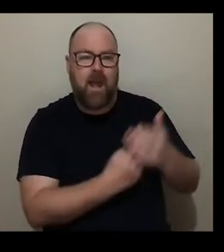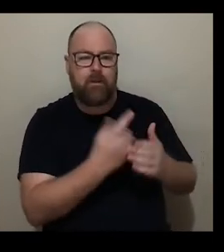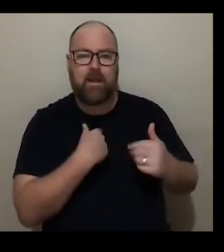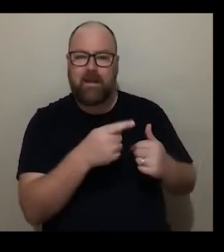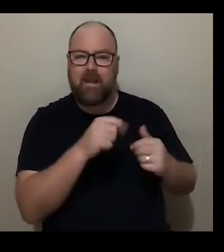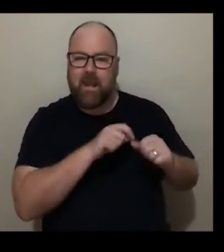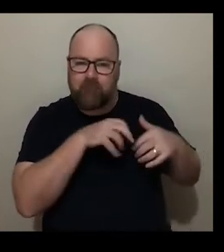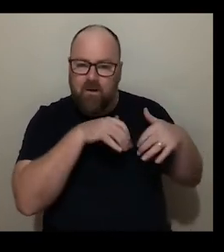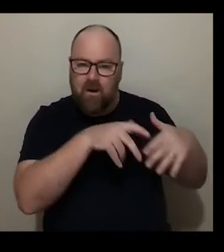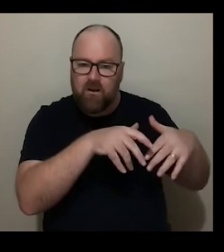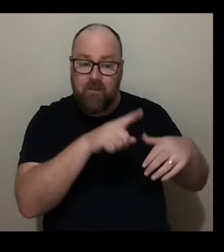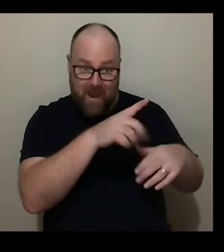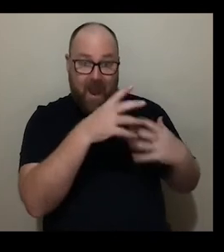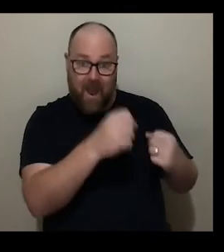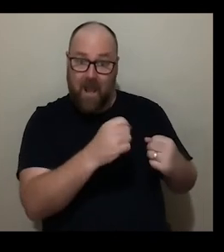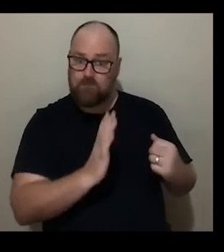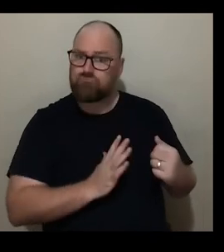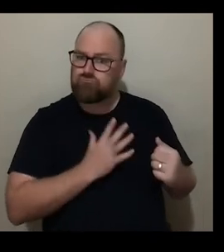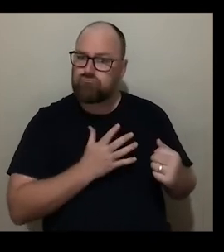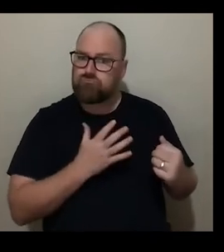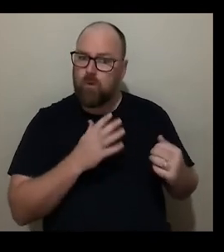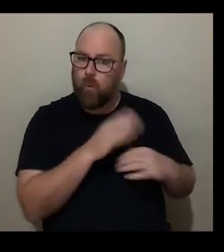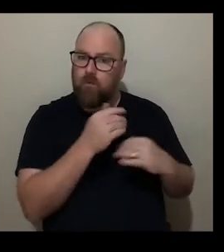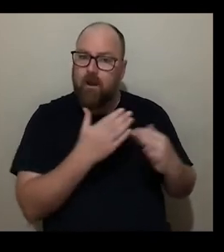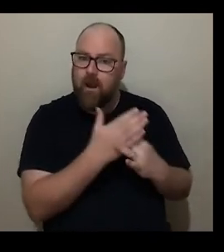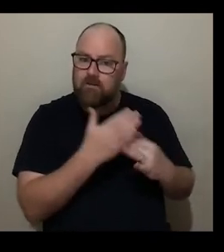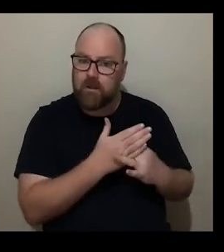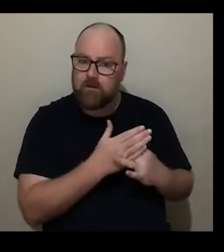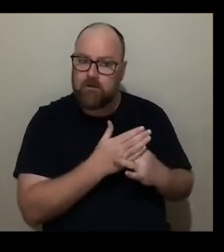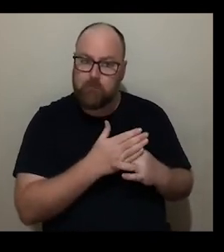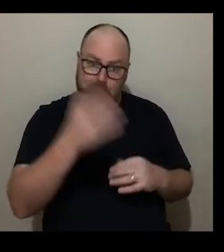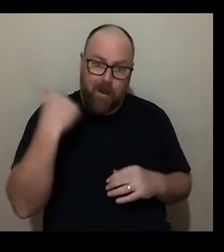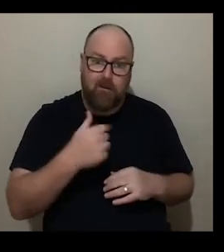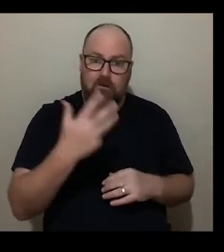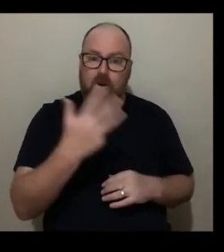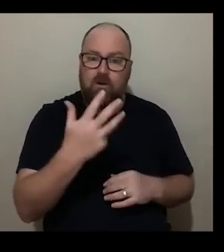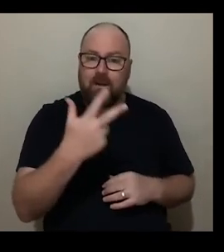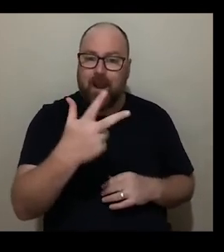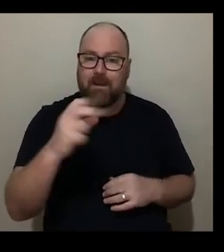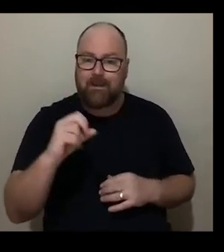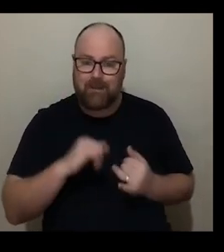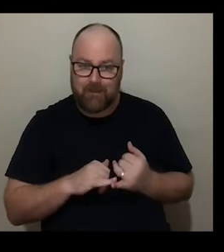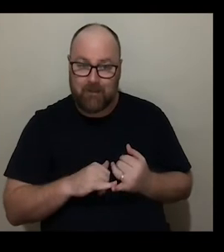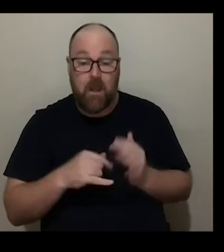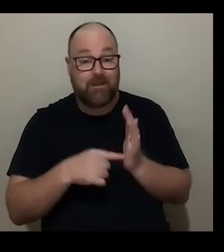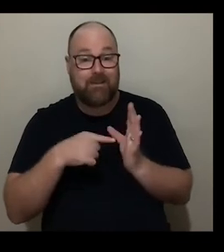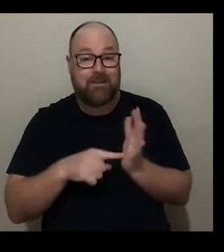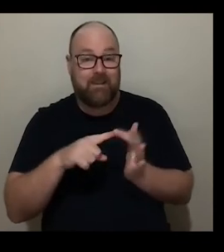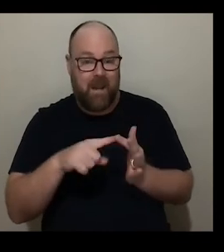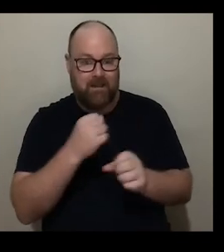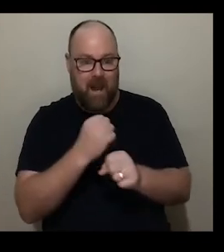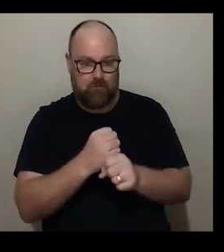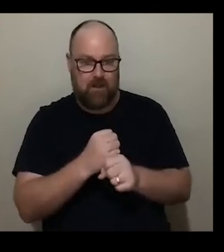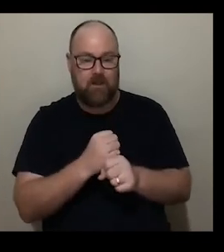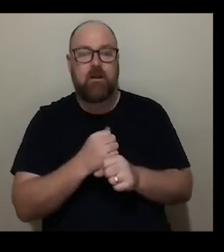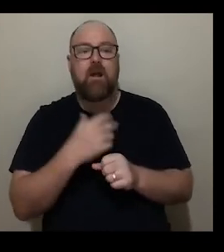was already an interest in access back in the 1980s and the the tate gallery which nowadays has been